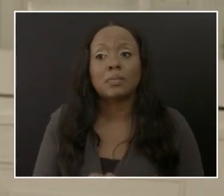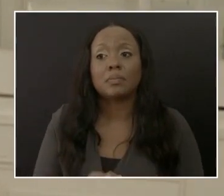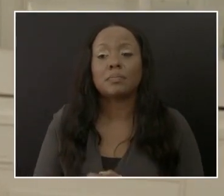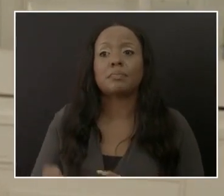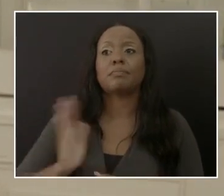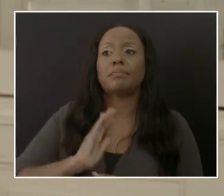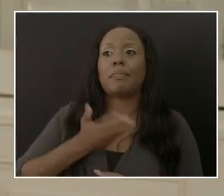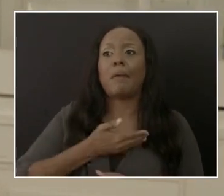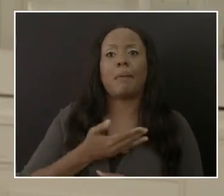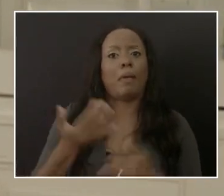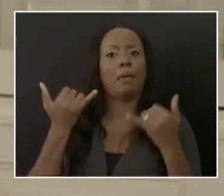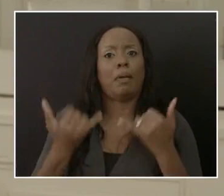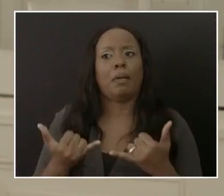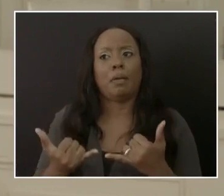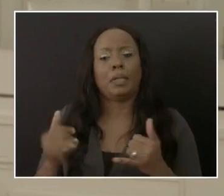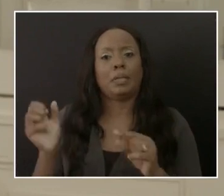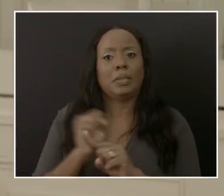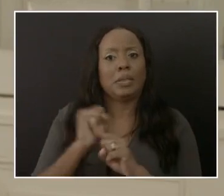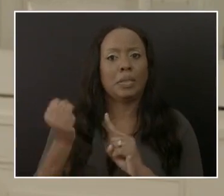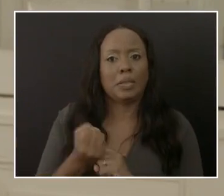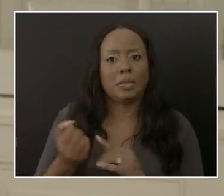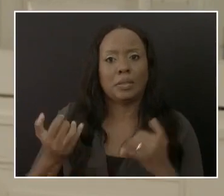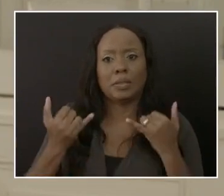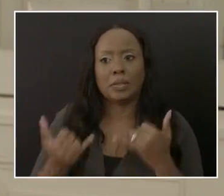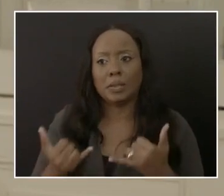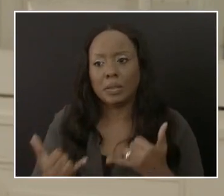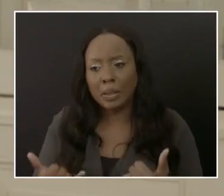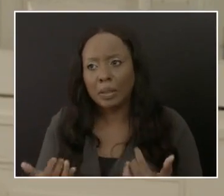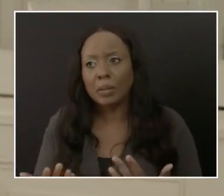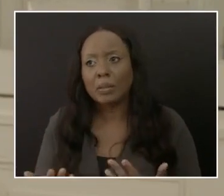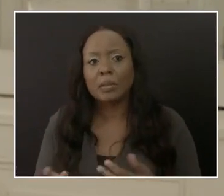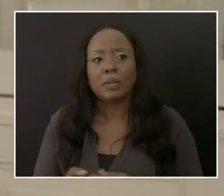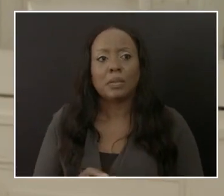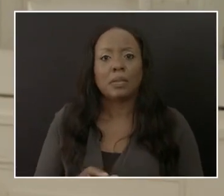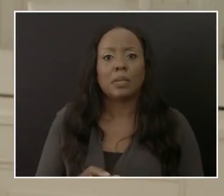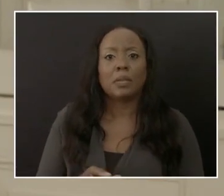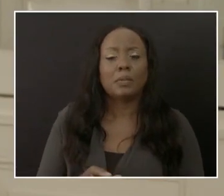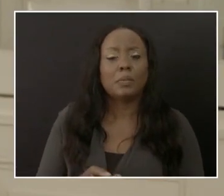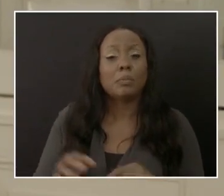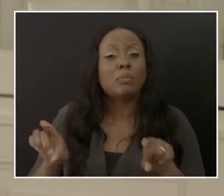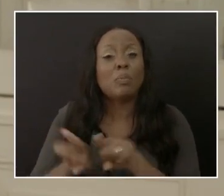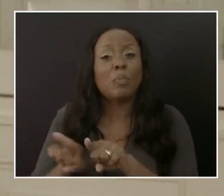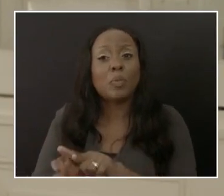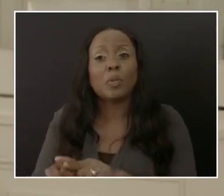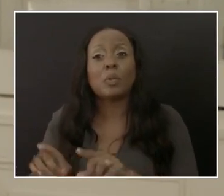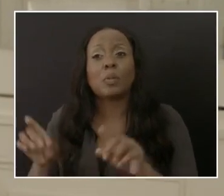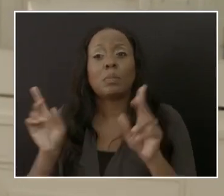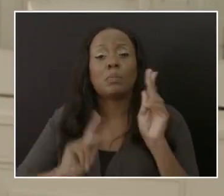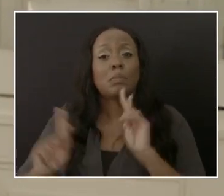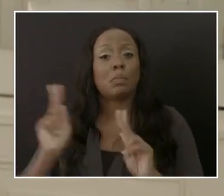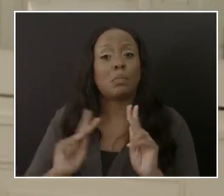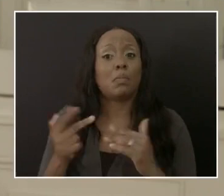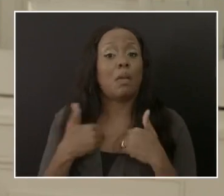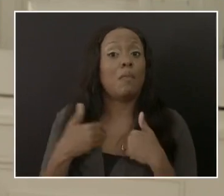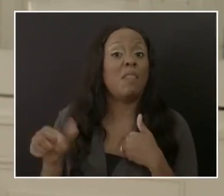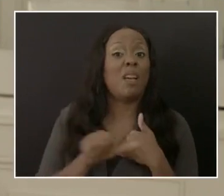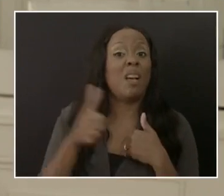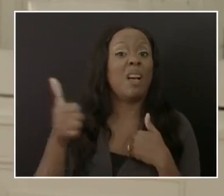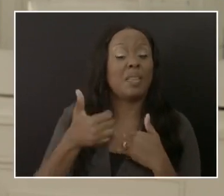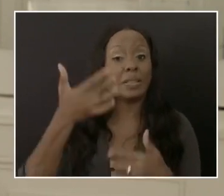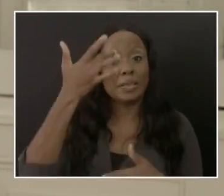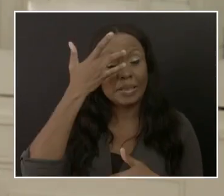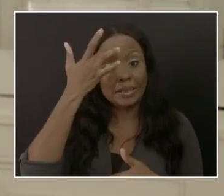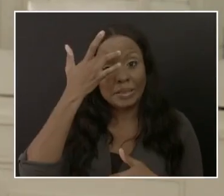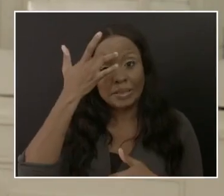current situation and because the likelihood of persons particularly with comorbid conditions are